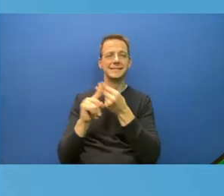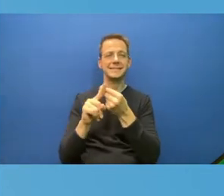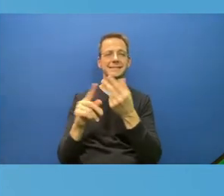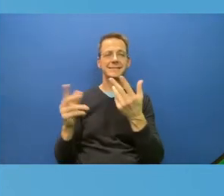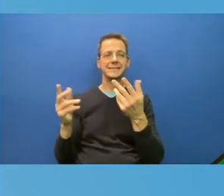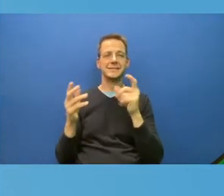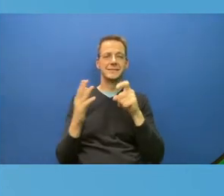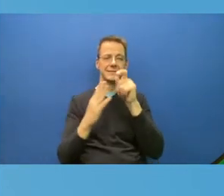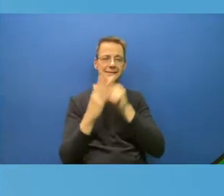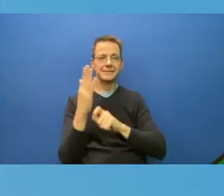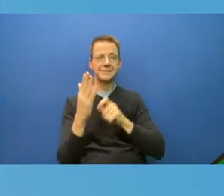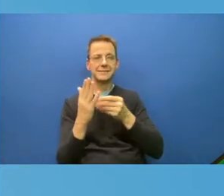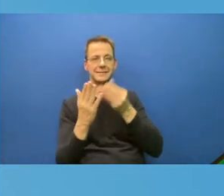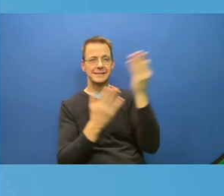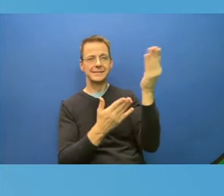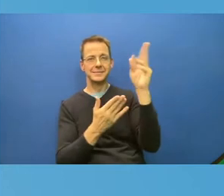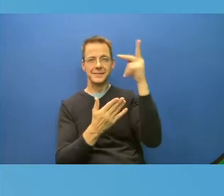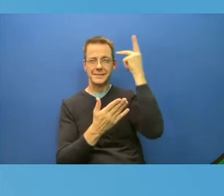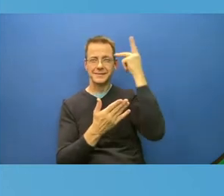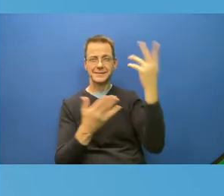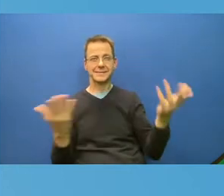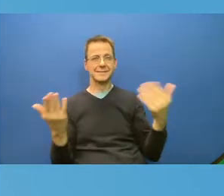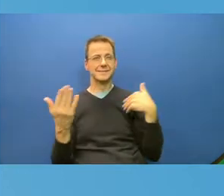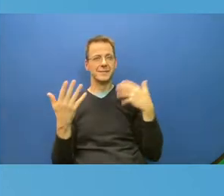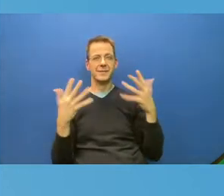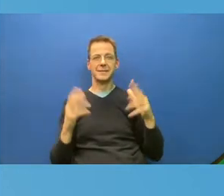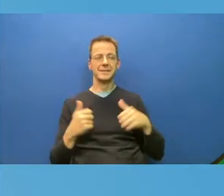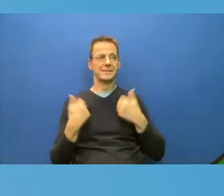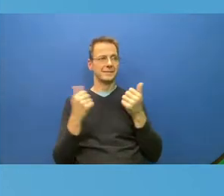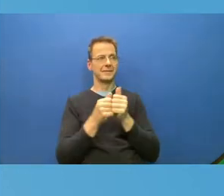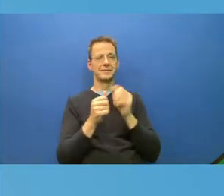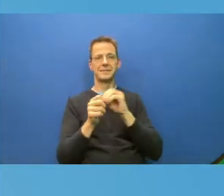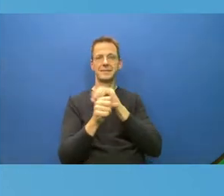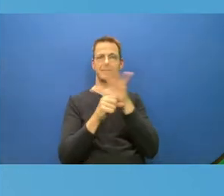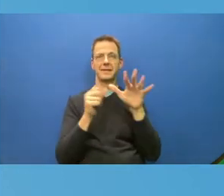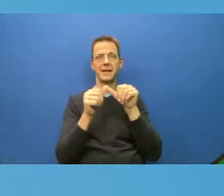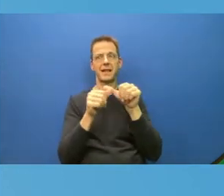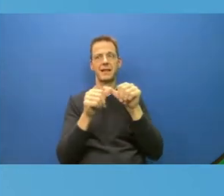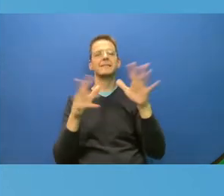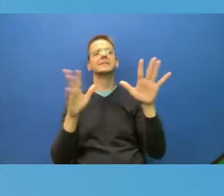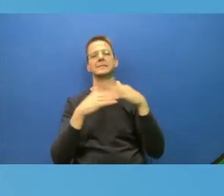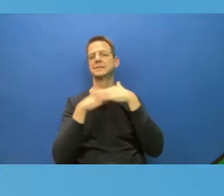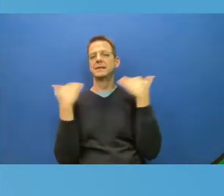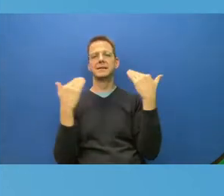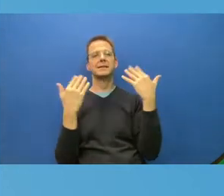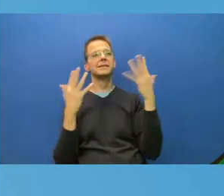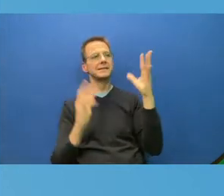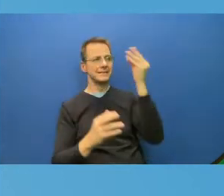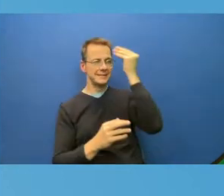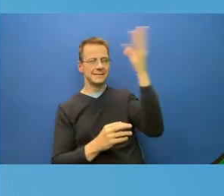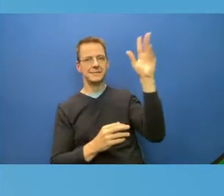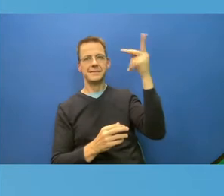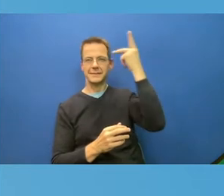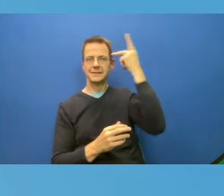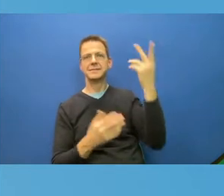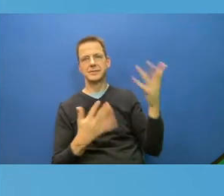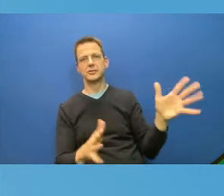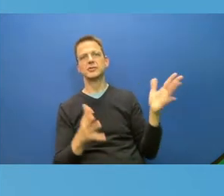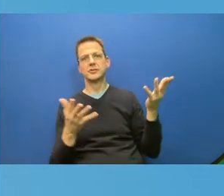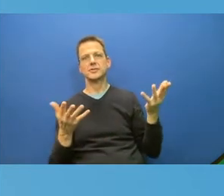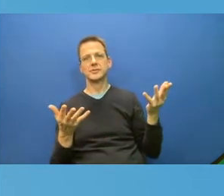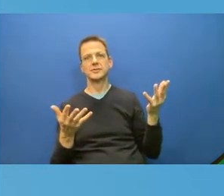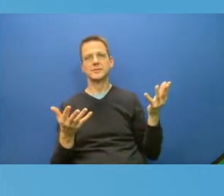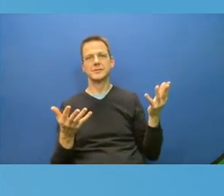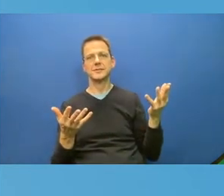like, so really let them know because now we are sort of dragged into this living with COVID and this propaganda gets